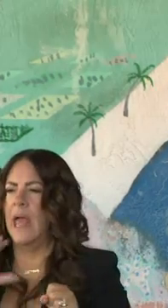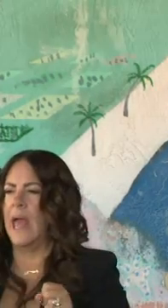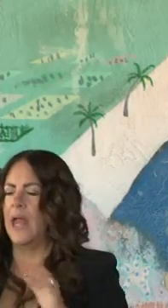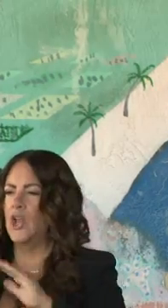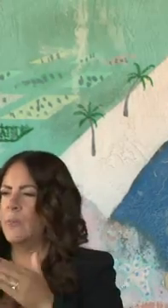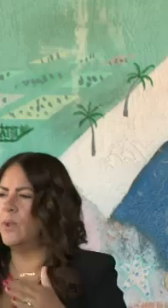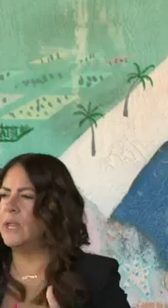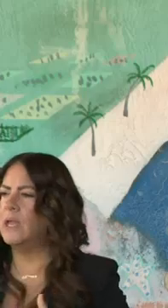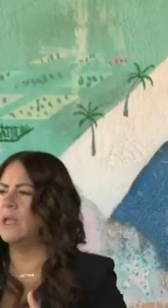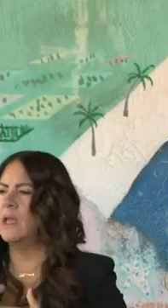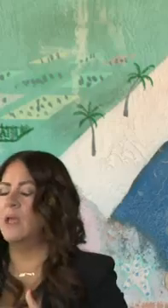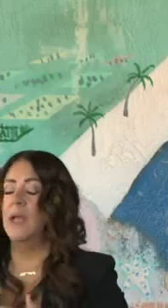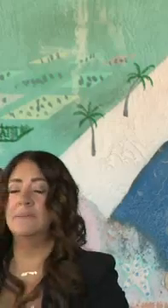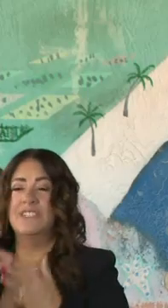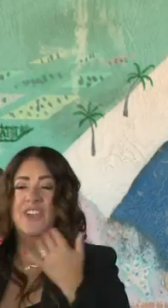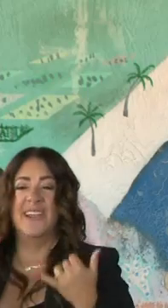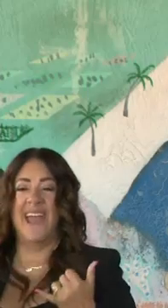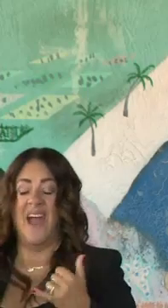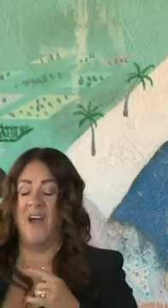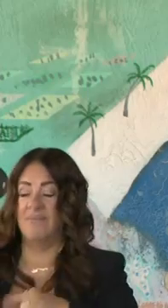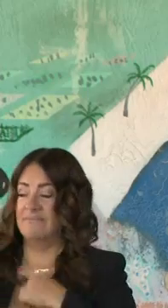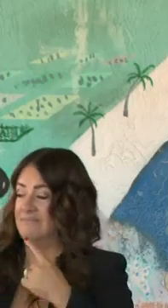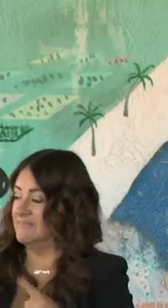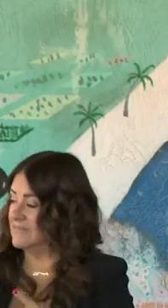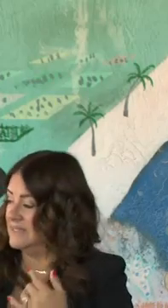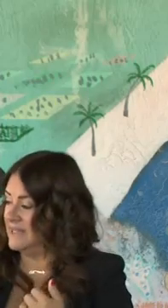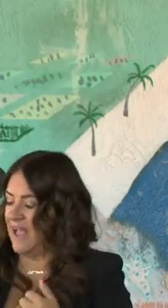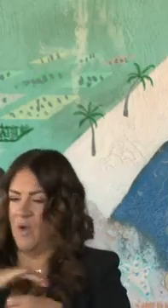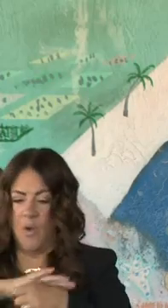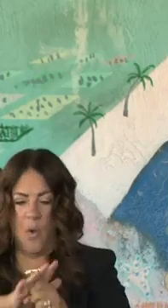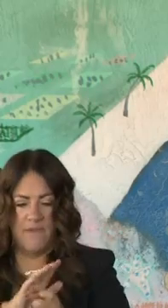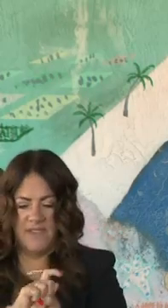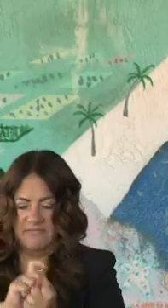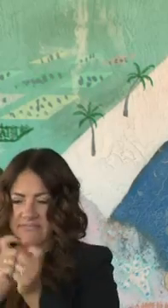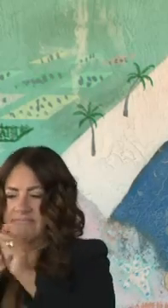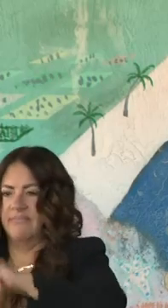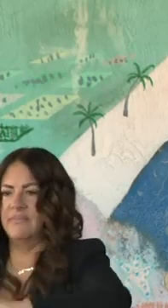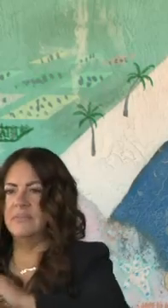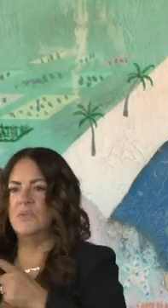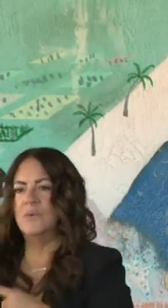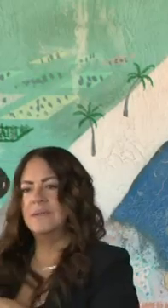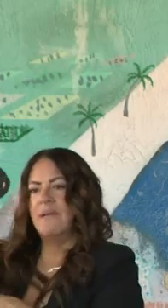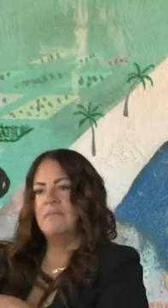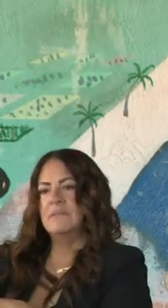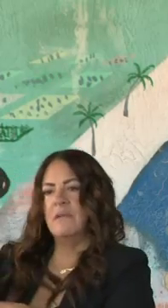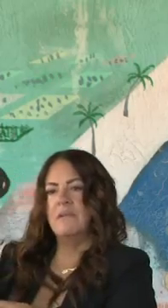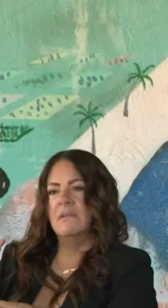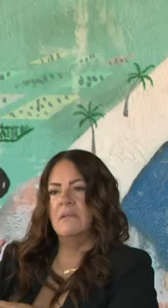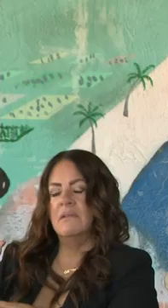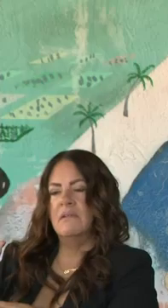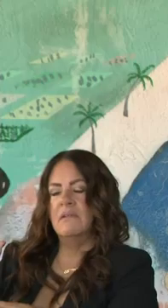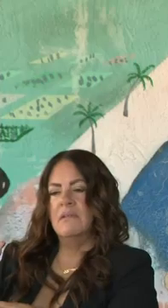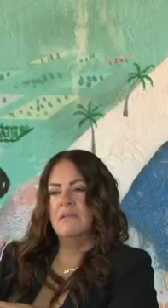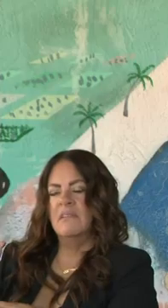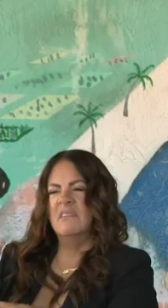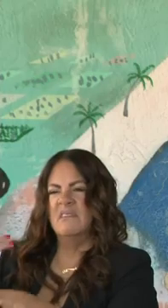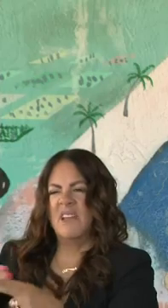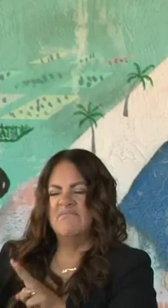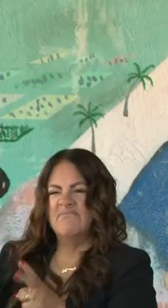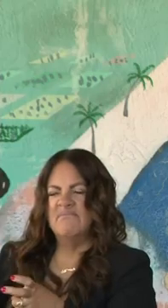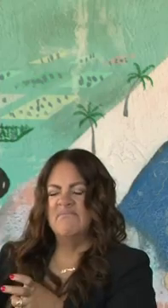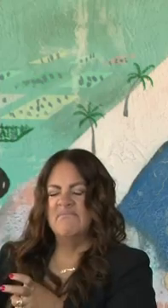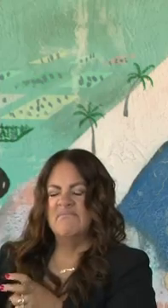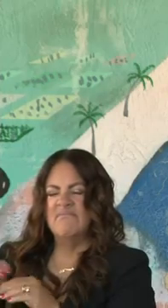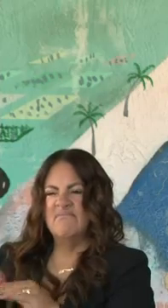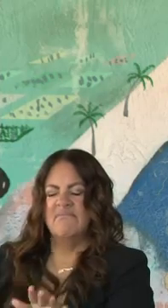spread, particularly with the Delta, we're having in terms of our capacity to sustainably keep our schools open. By mandating first